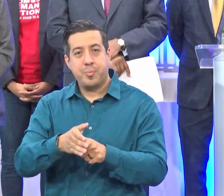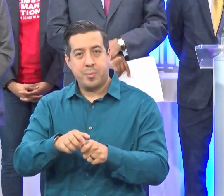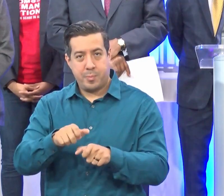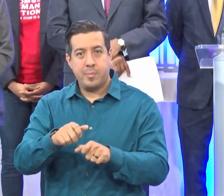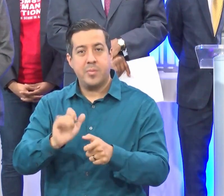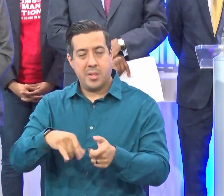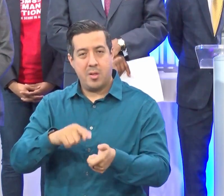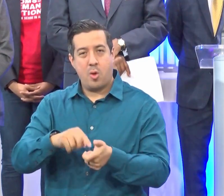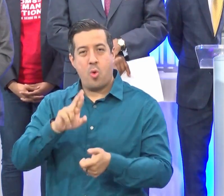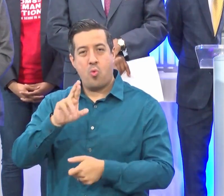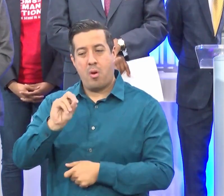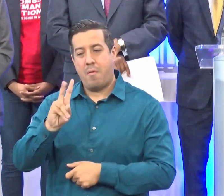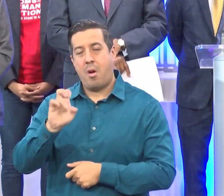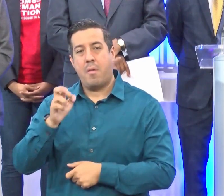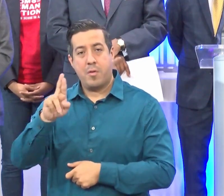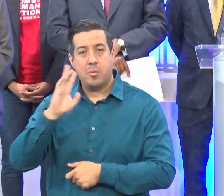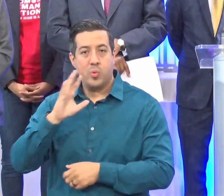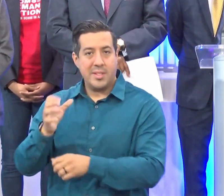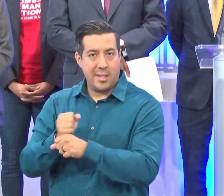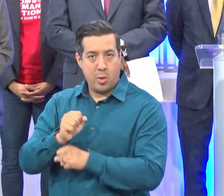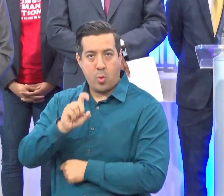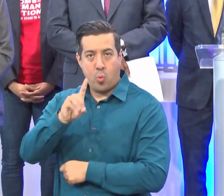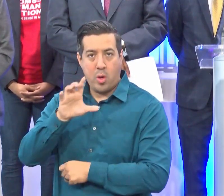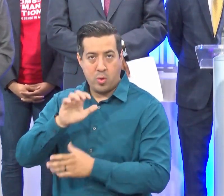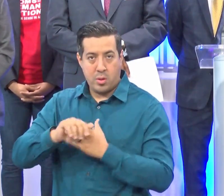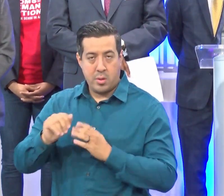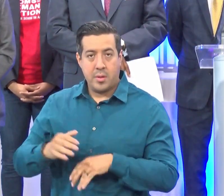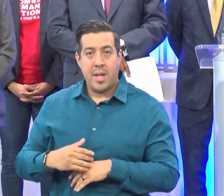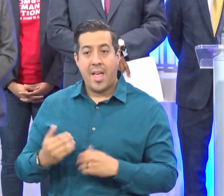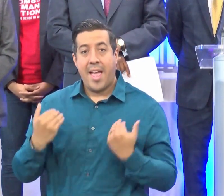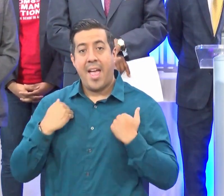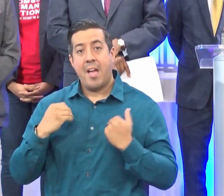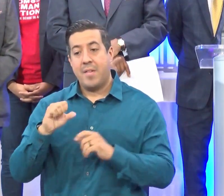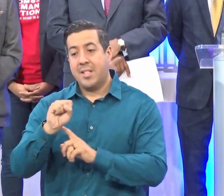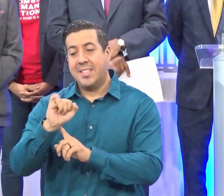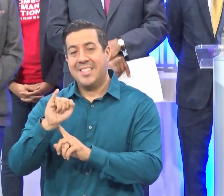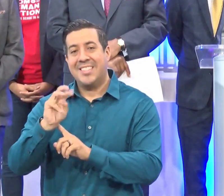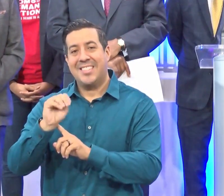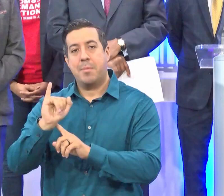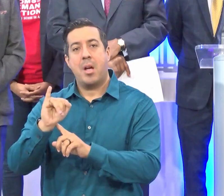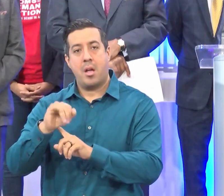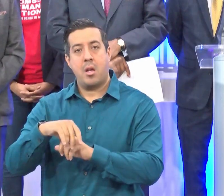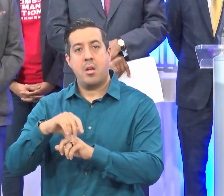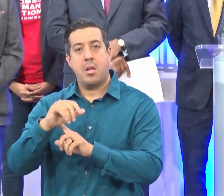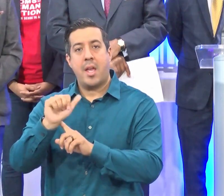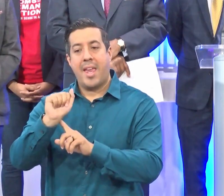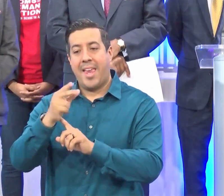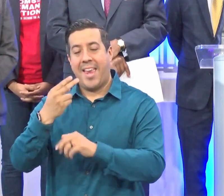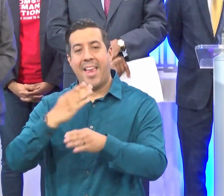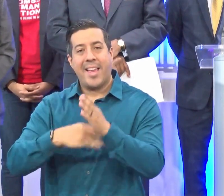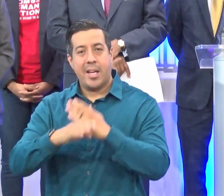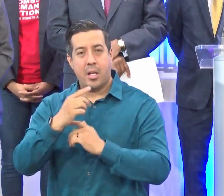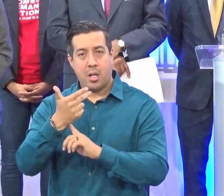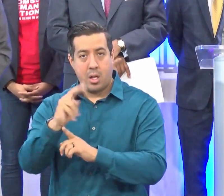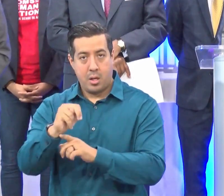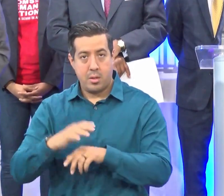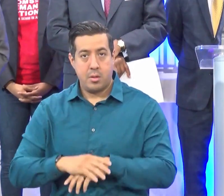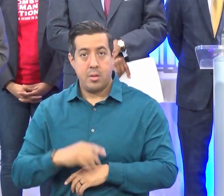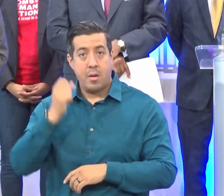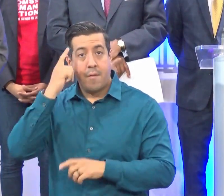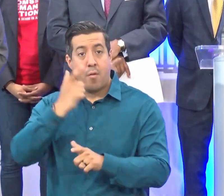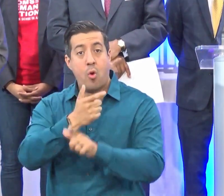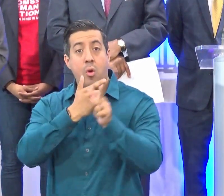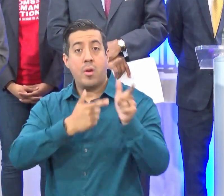card for $150. And for a semi-auto handgun, same amount, $150. And then for a rifle,